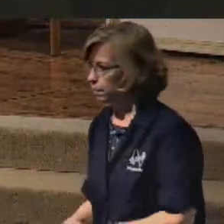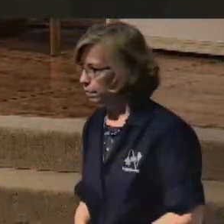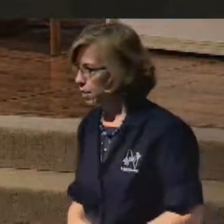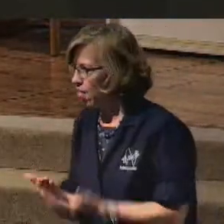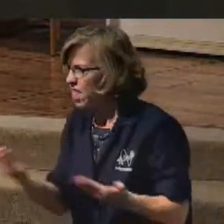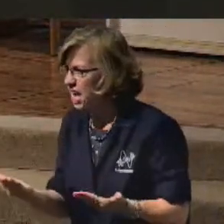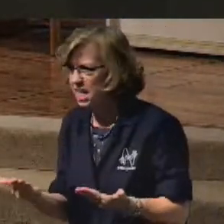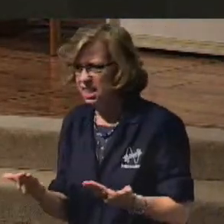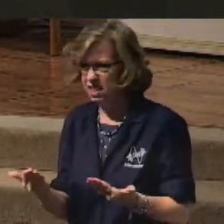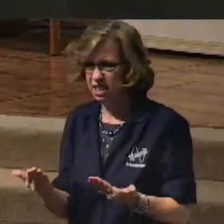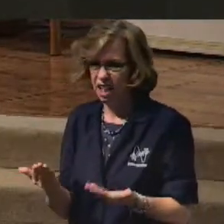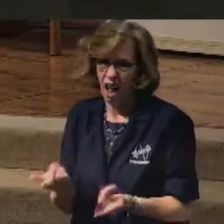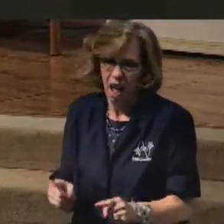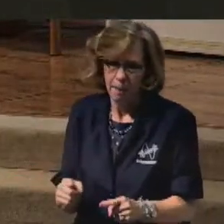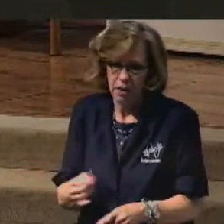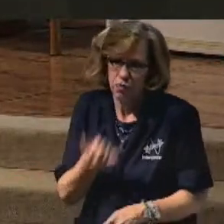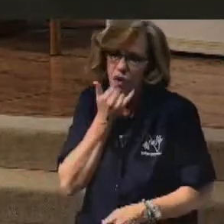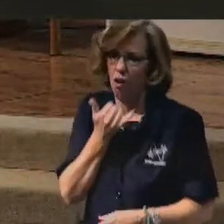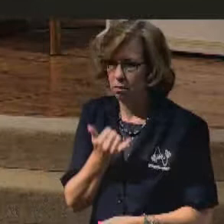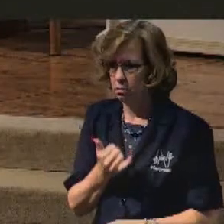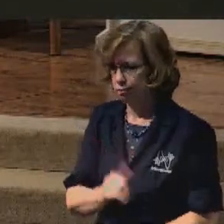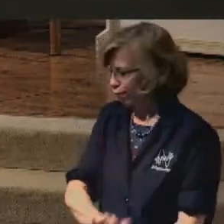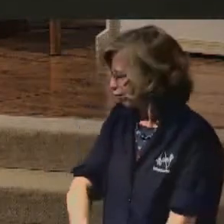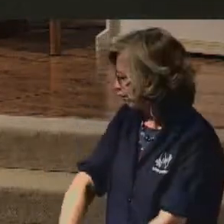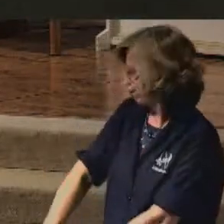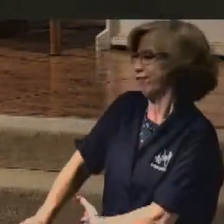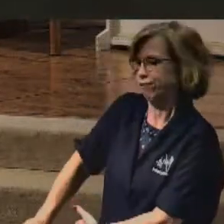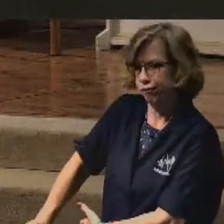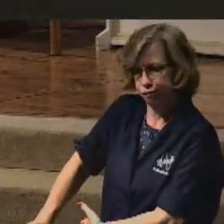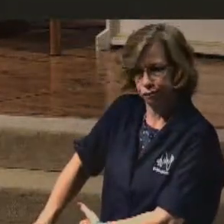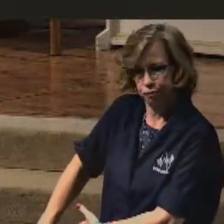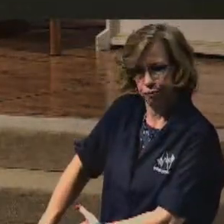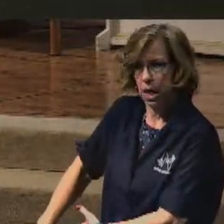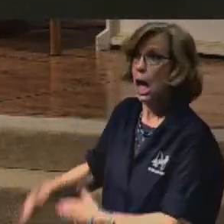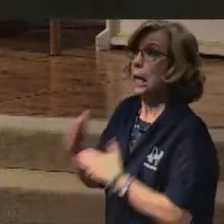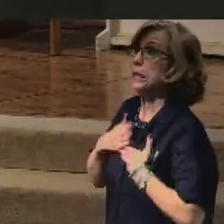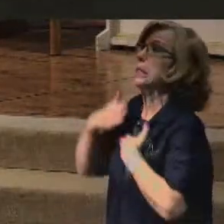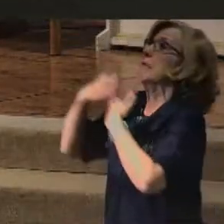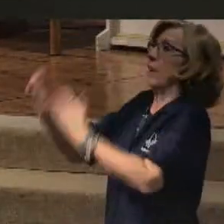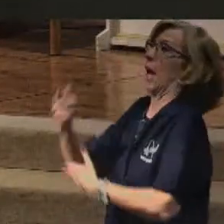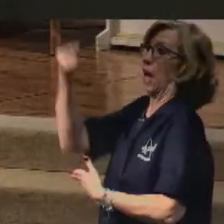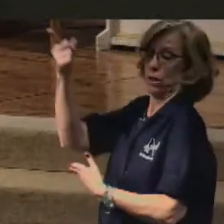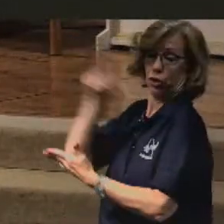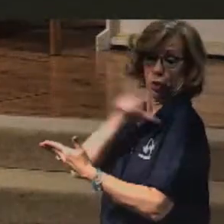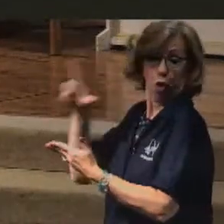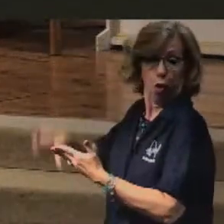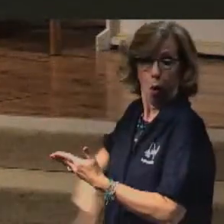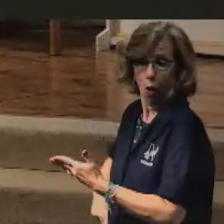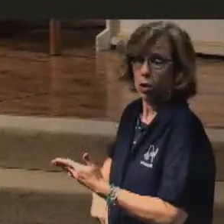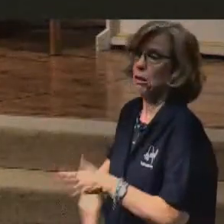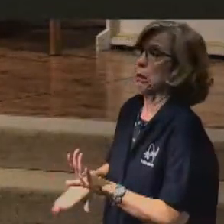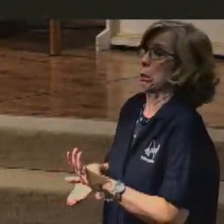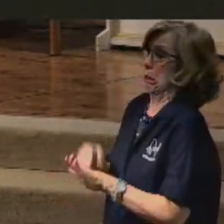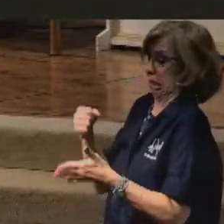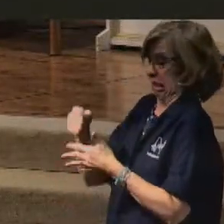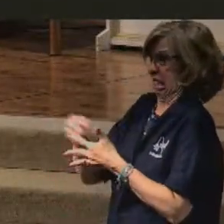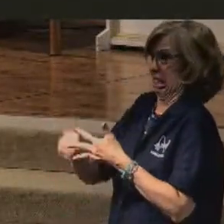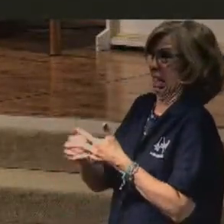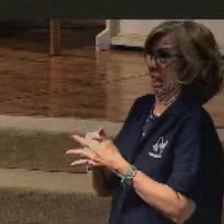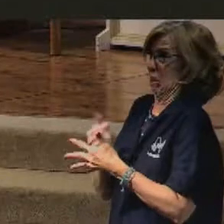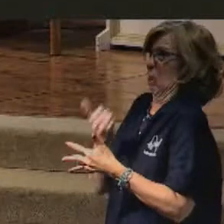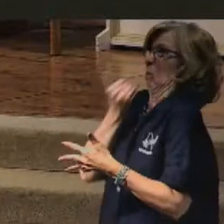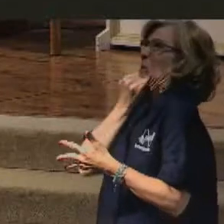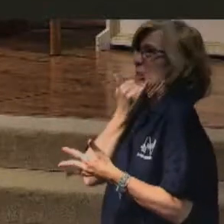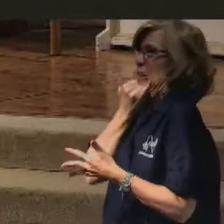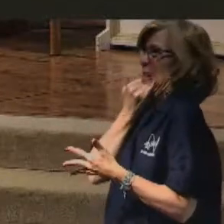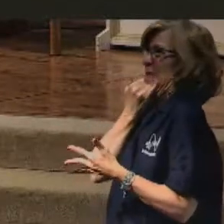Put them under the blood of Jesus. Confess them as your failures to an almighty God. Bring them to the cross where Jesus